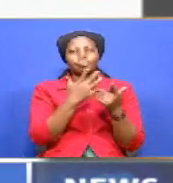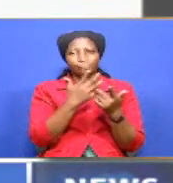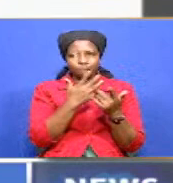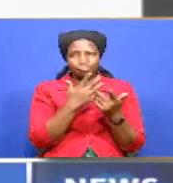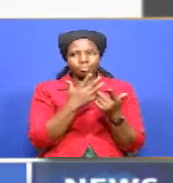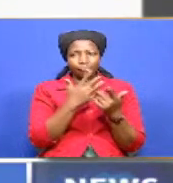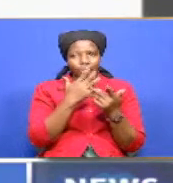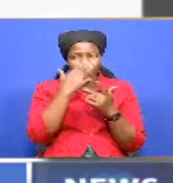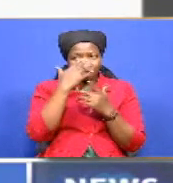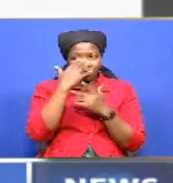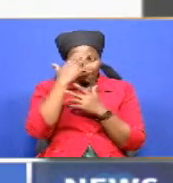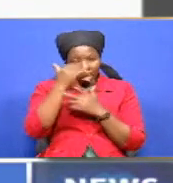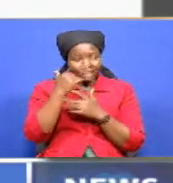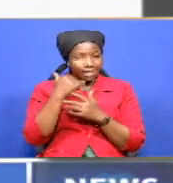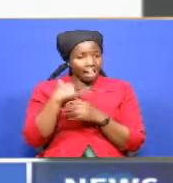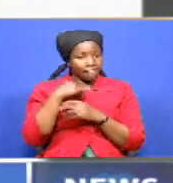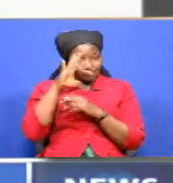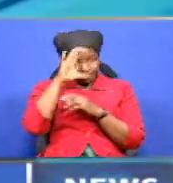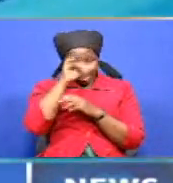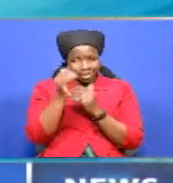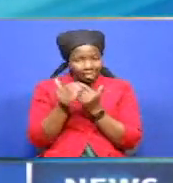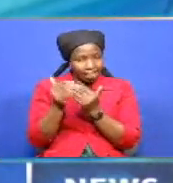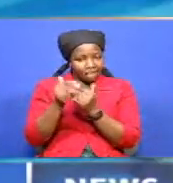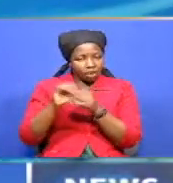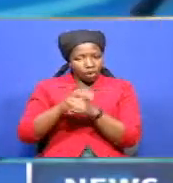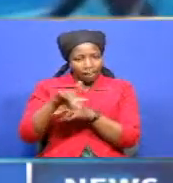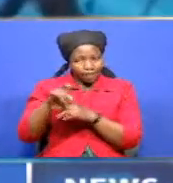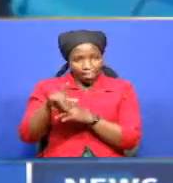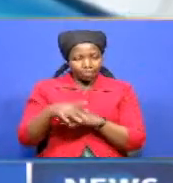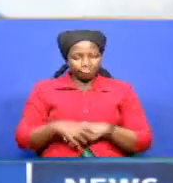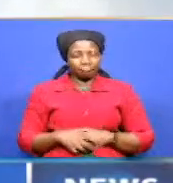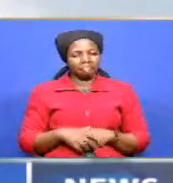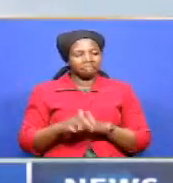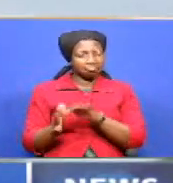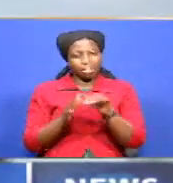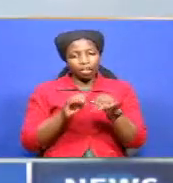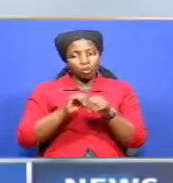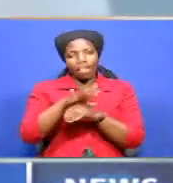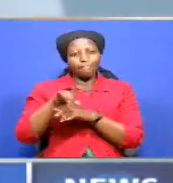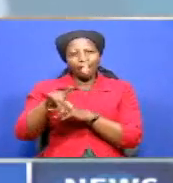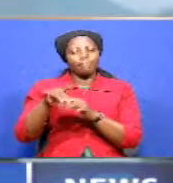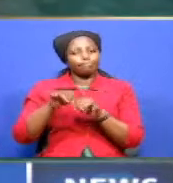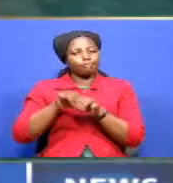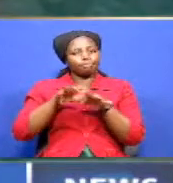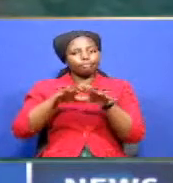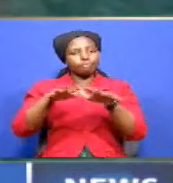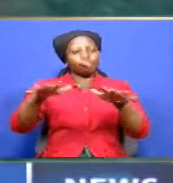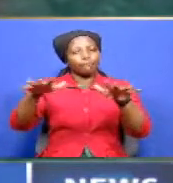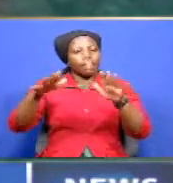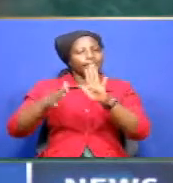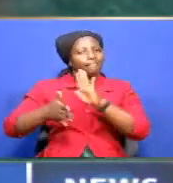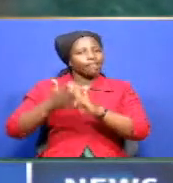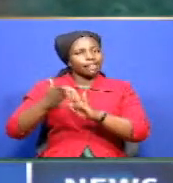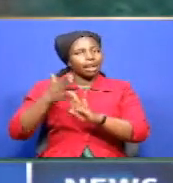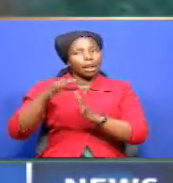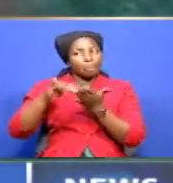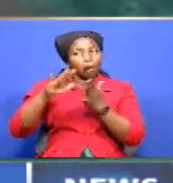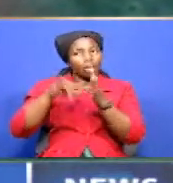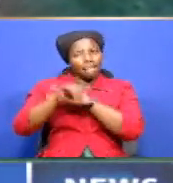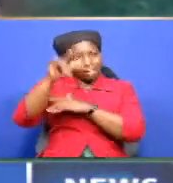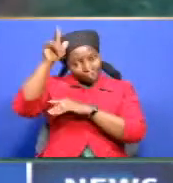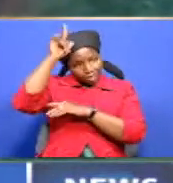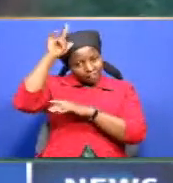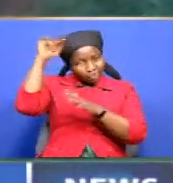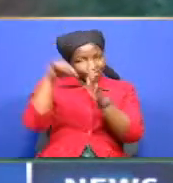mishandling of the COVID-19 crisis. And the coronavirus is spreading so fast among indigenous people in the most remote parts of